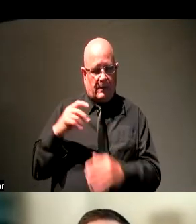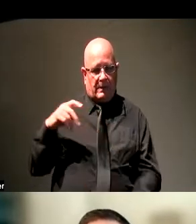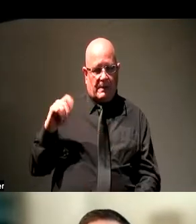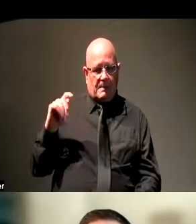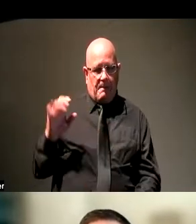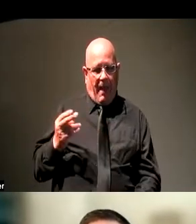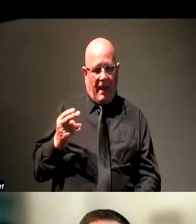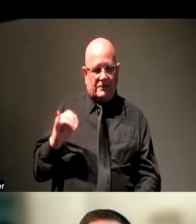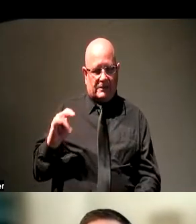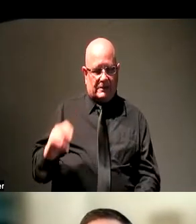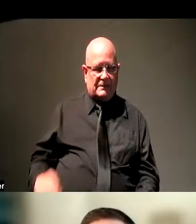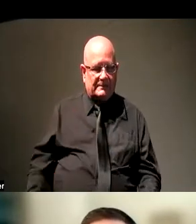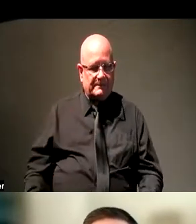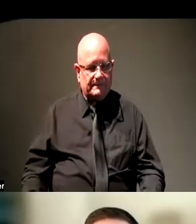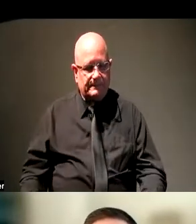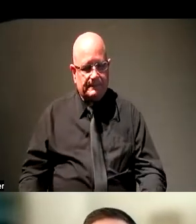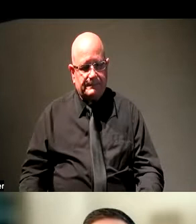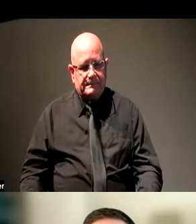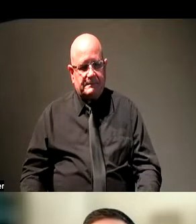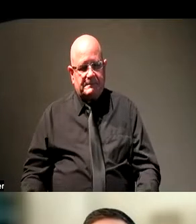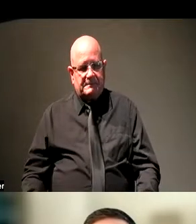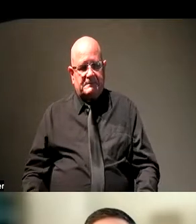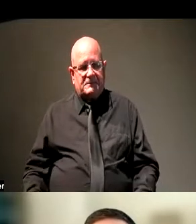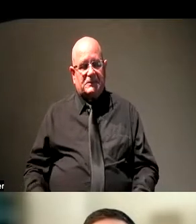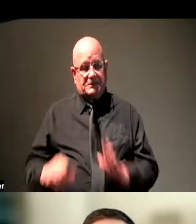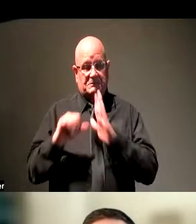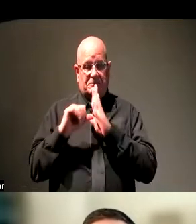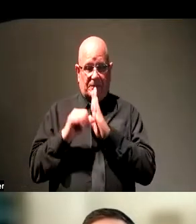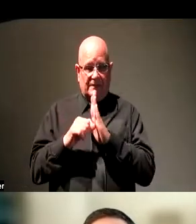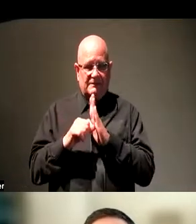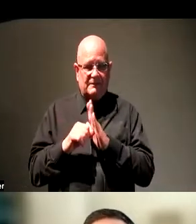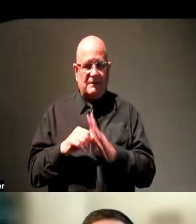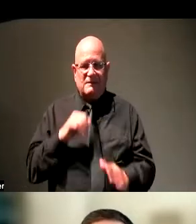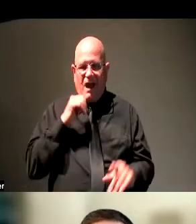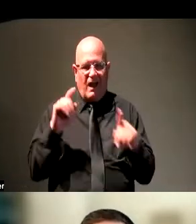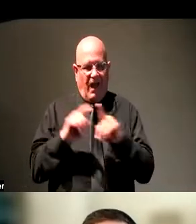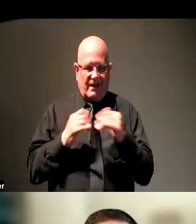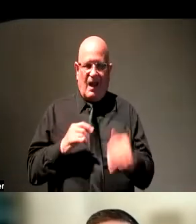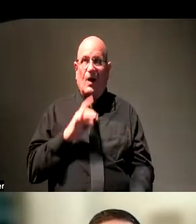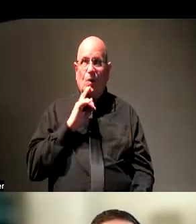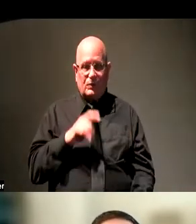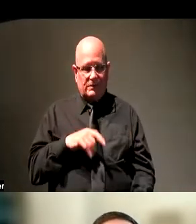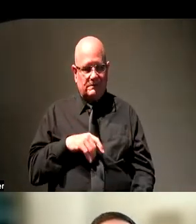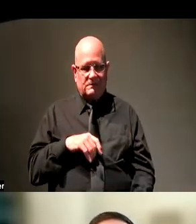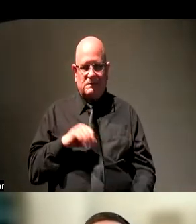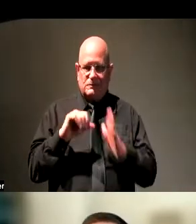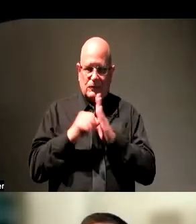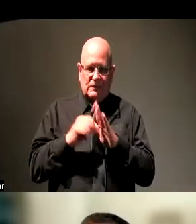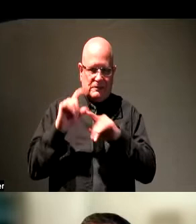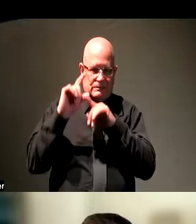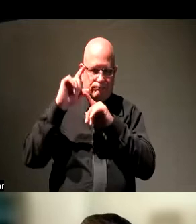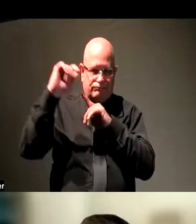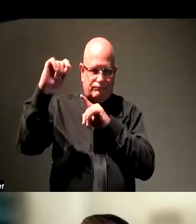So it was very rare though. Not like now where I think we're very accustomed to using technology. And I